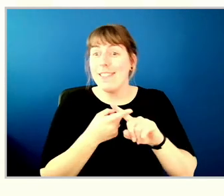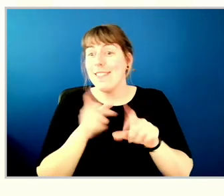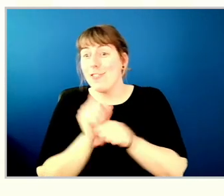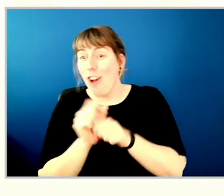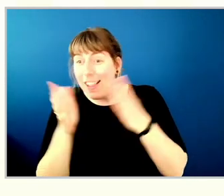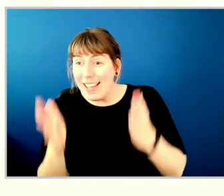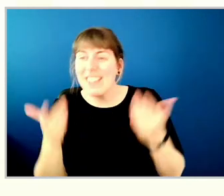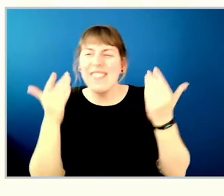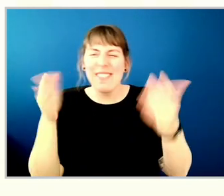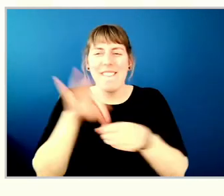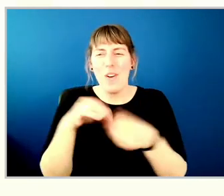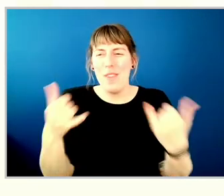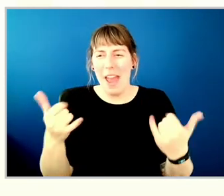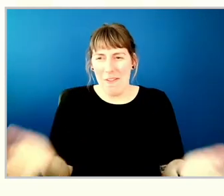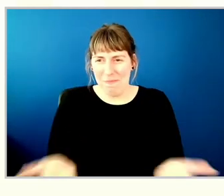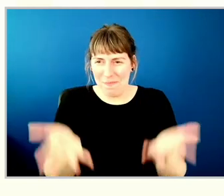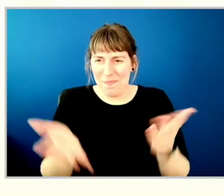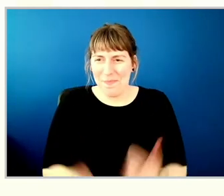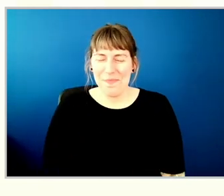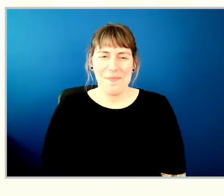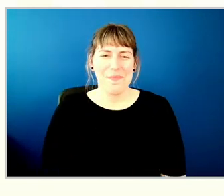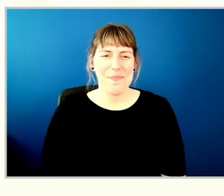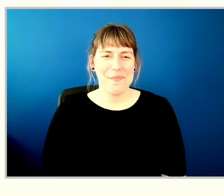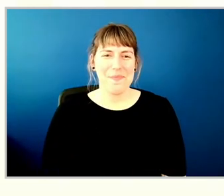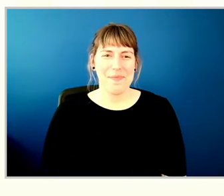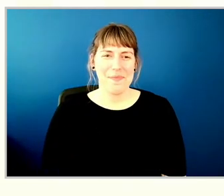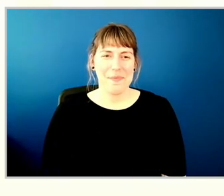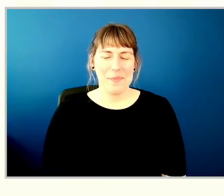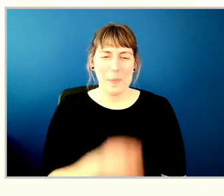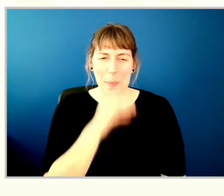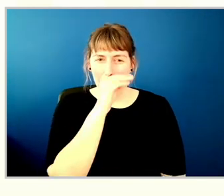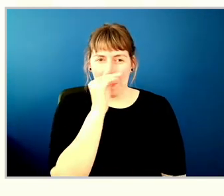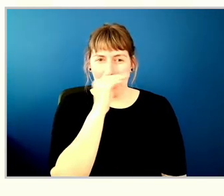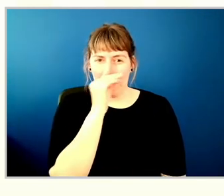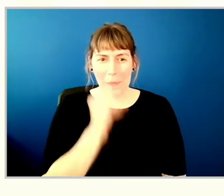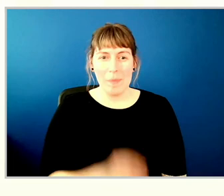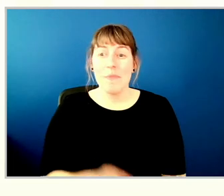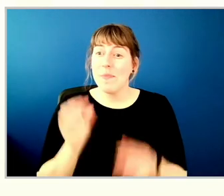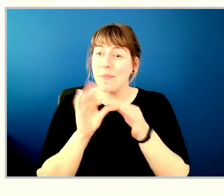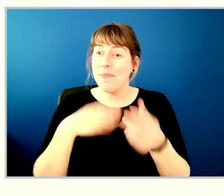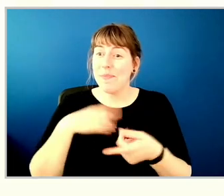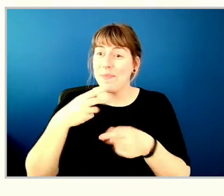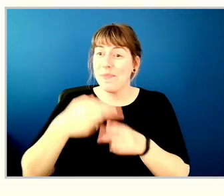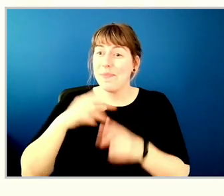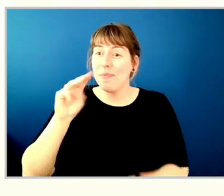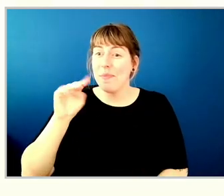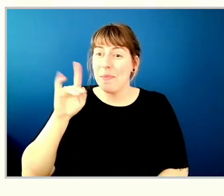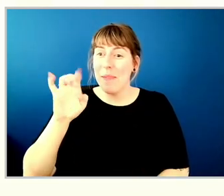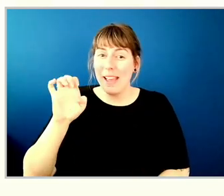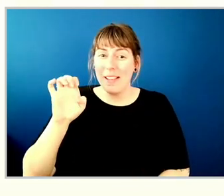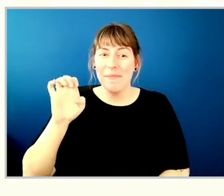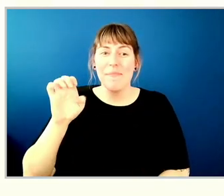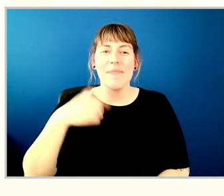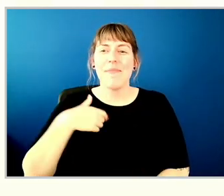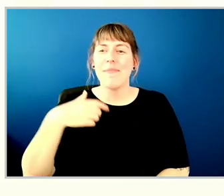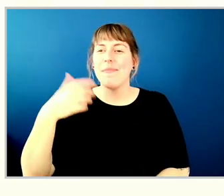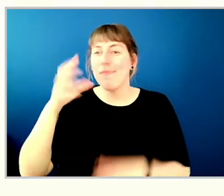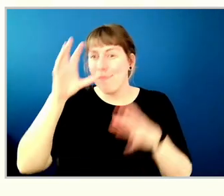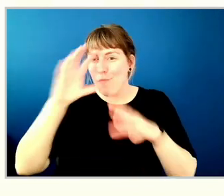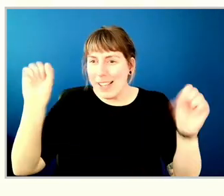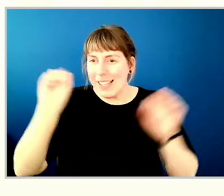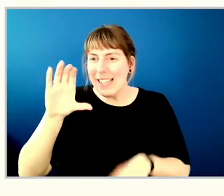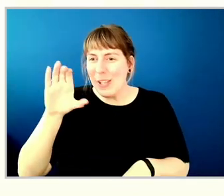vote now my name's mike williamson and i'm president and ceo of